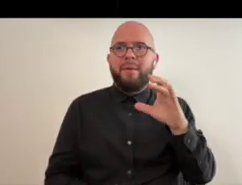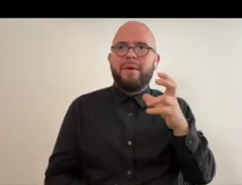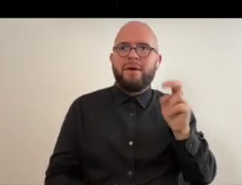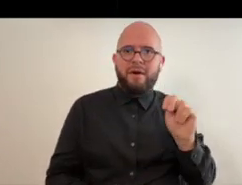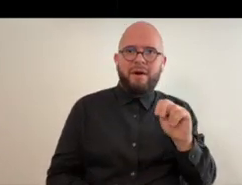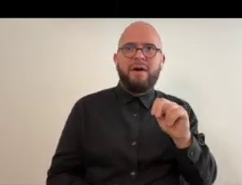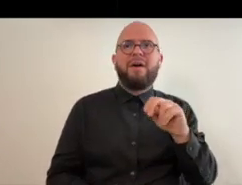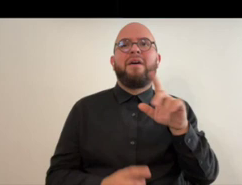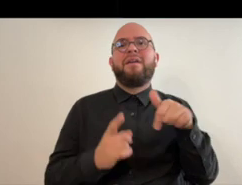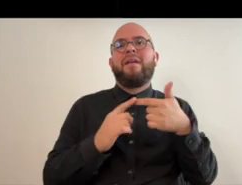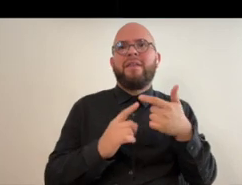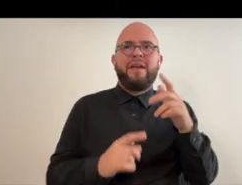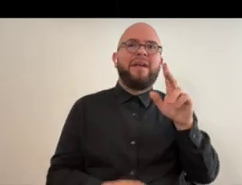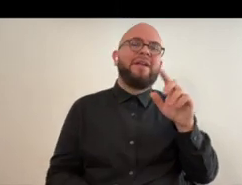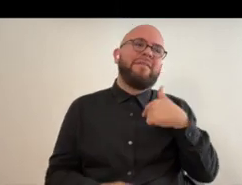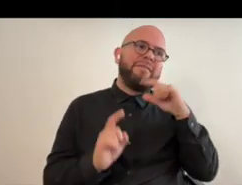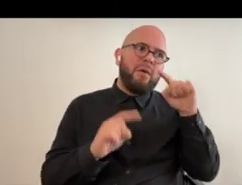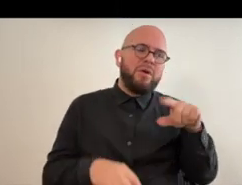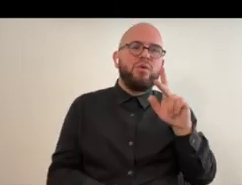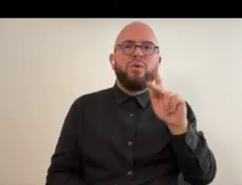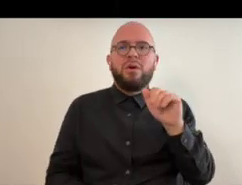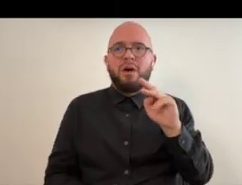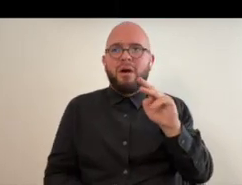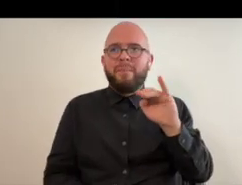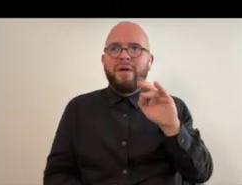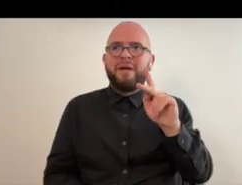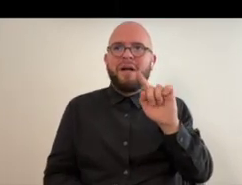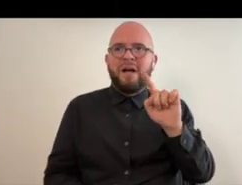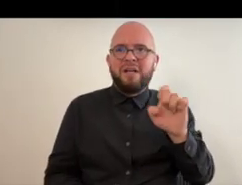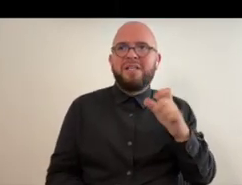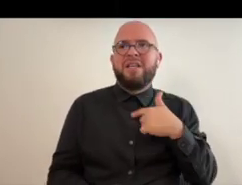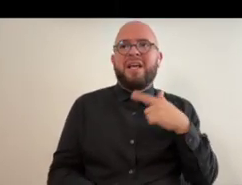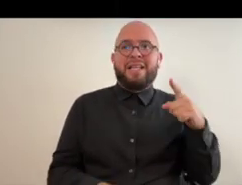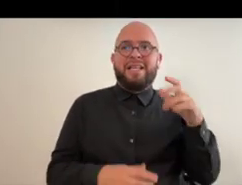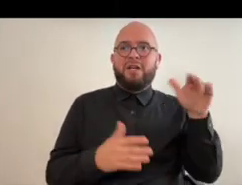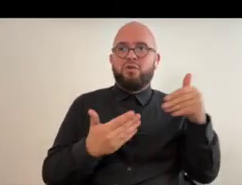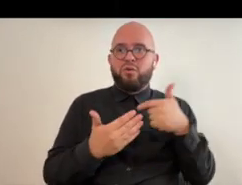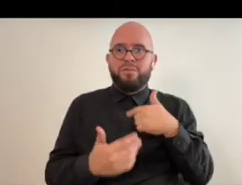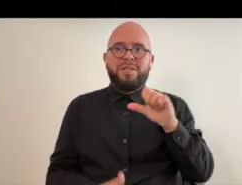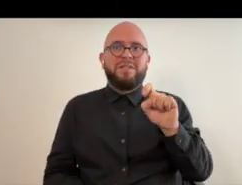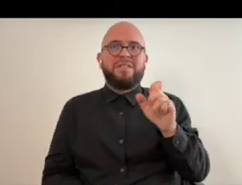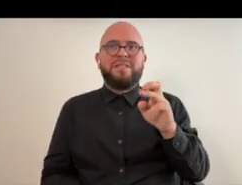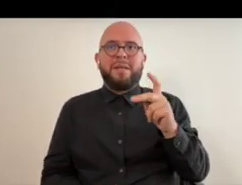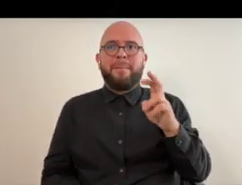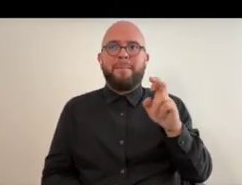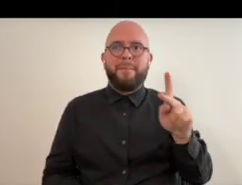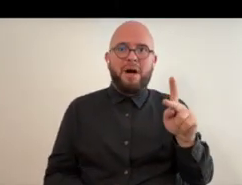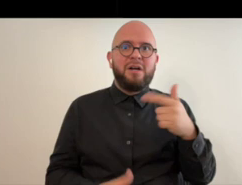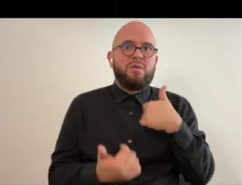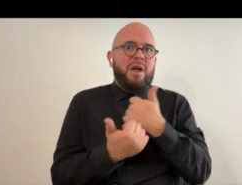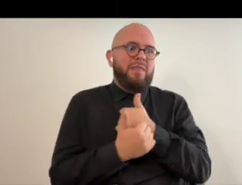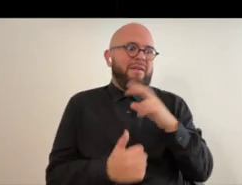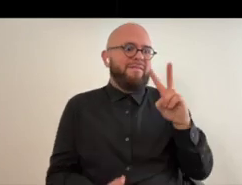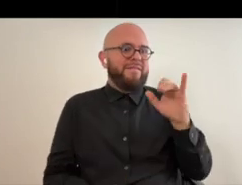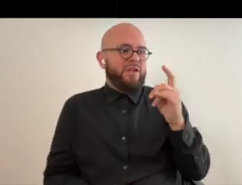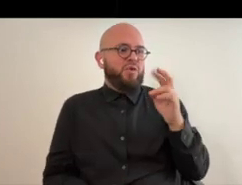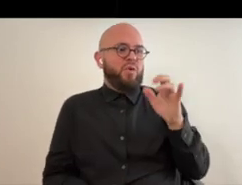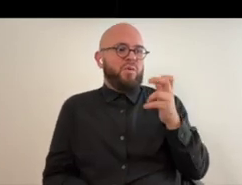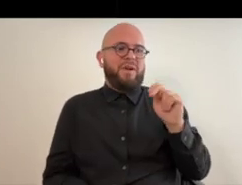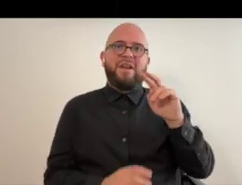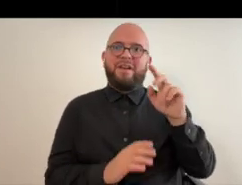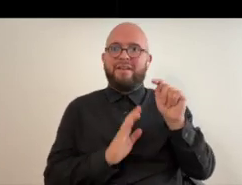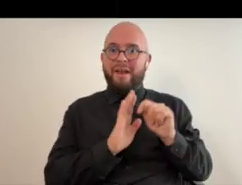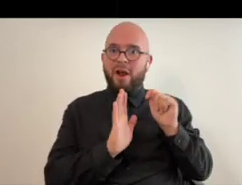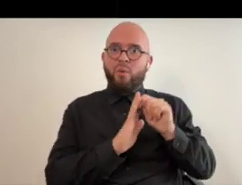and i i love victorian the victorian era and i love science fiction so finding out that victorian